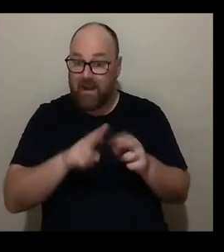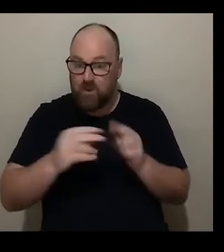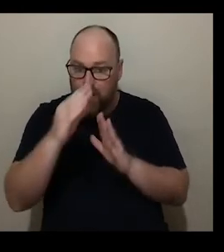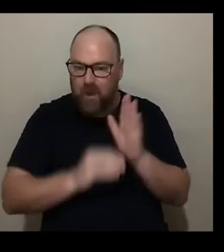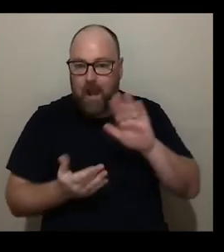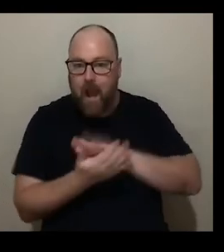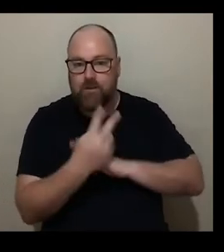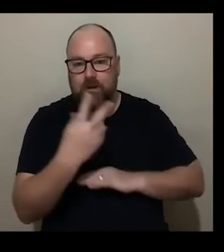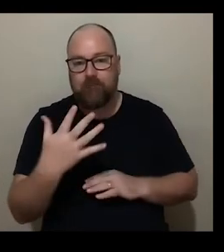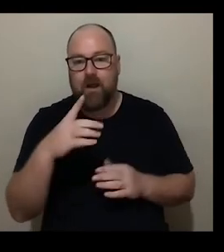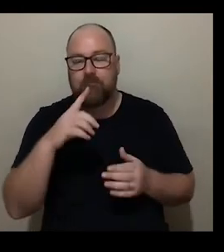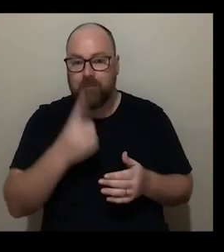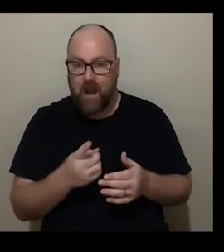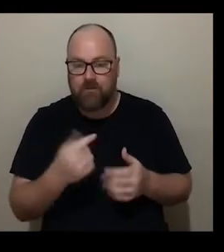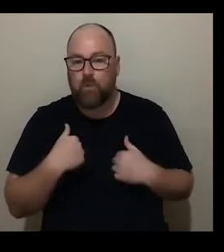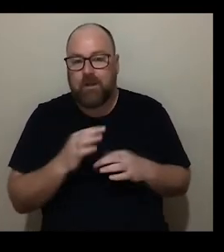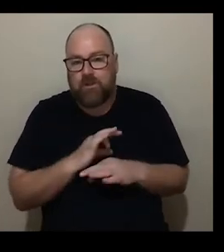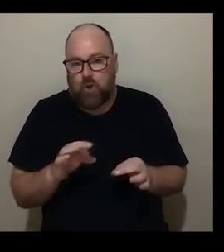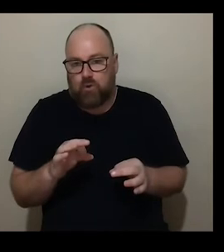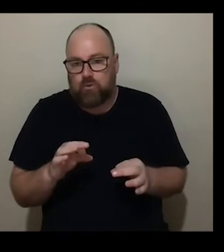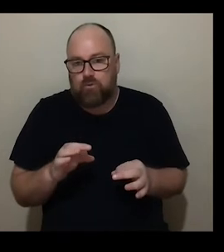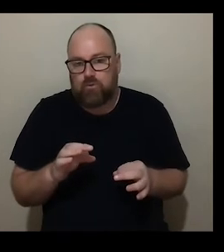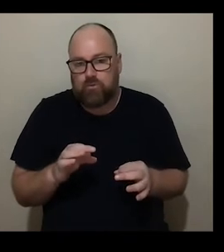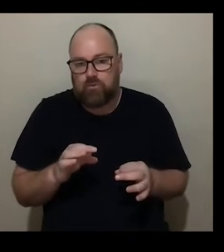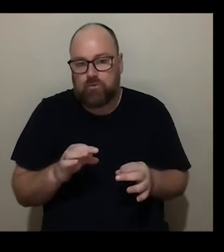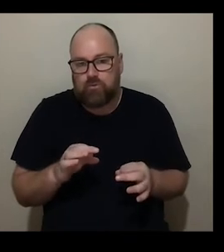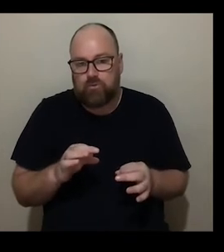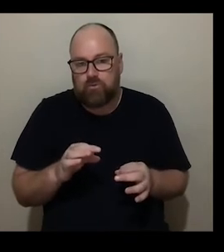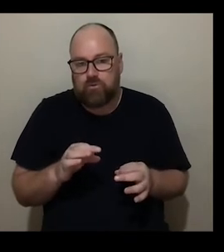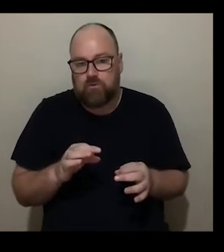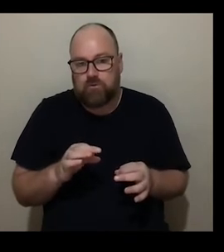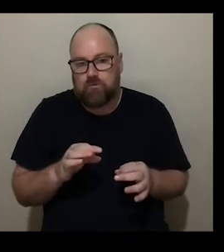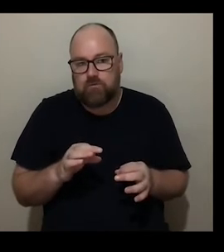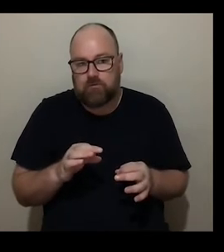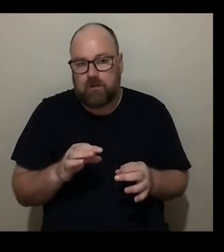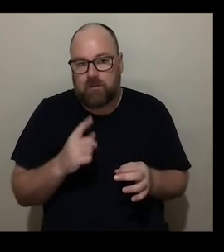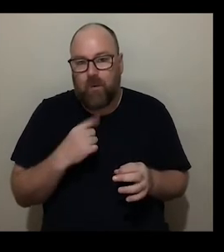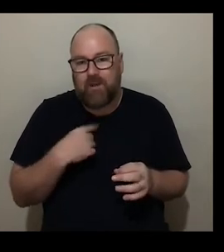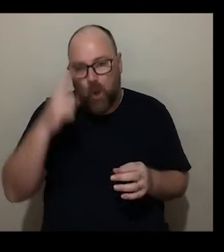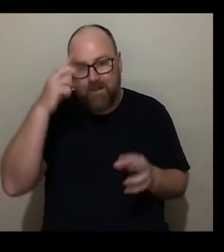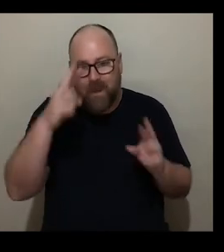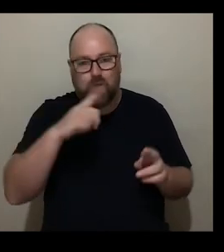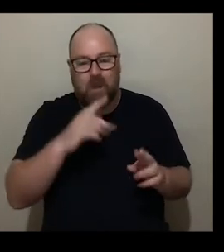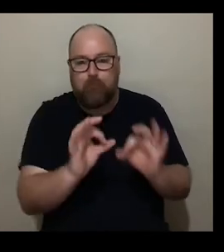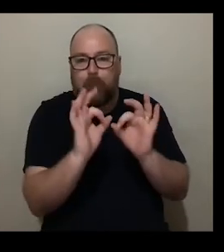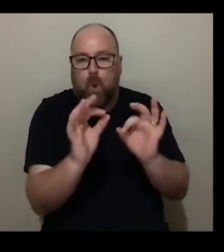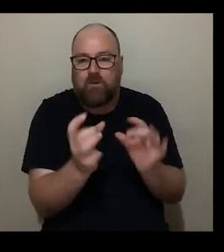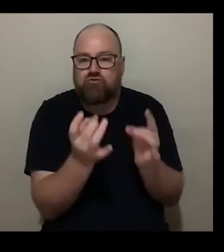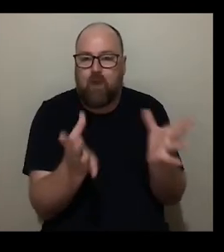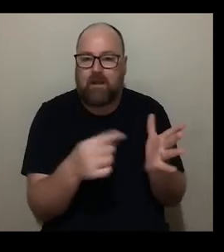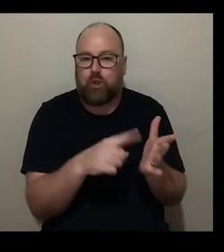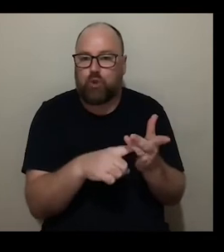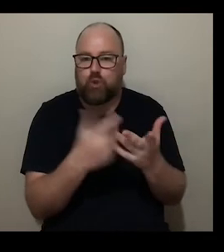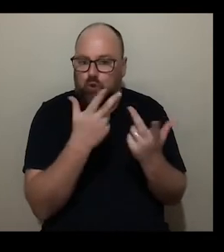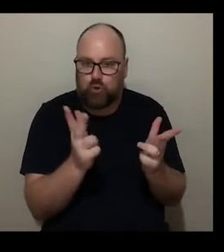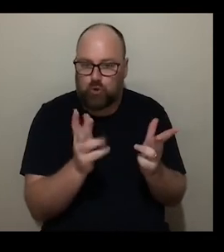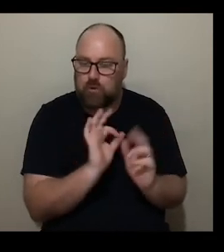for under 25k we don't necessarily expect there to be a fully realized beautiful output that is ready to tour straight